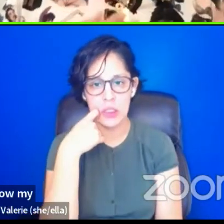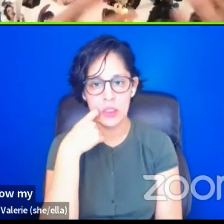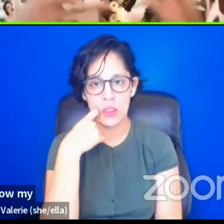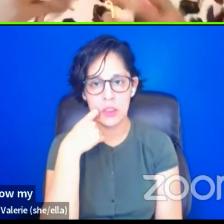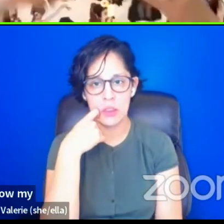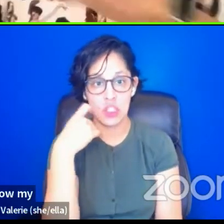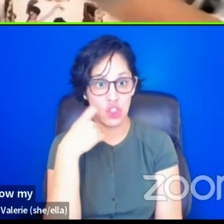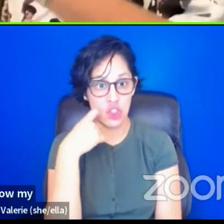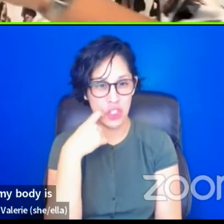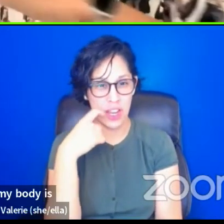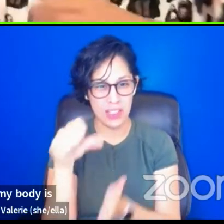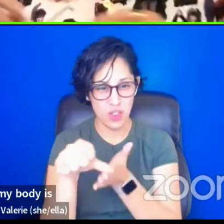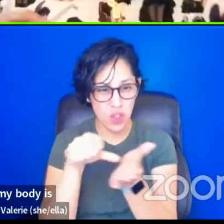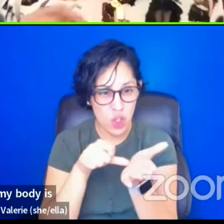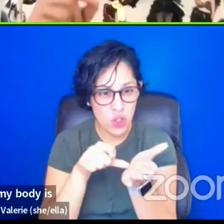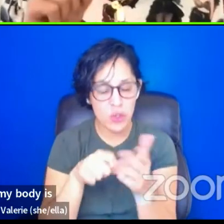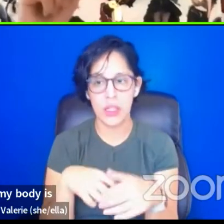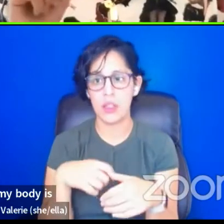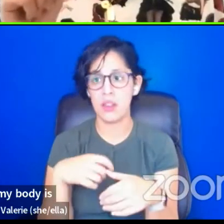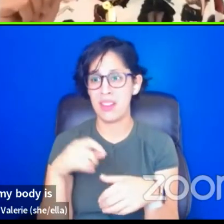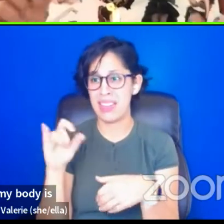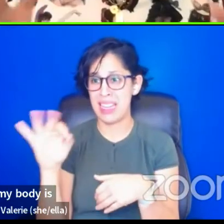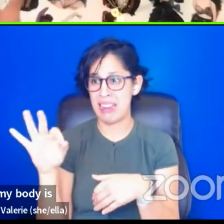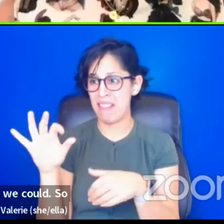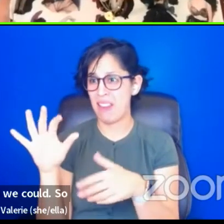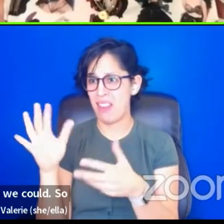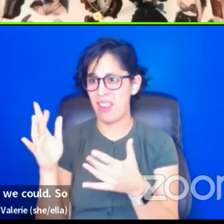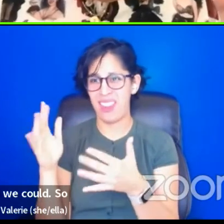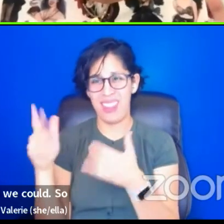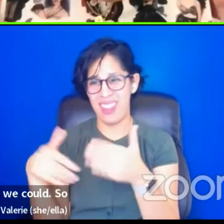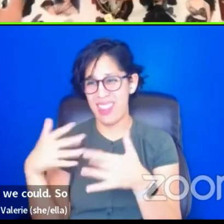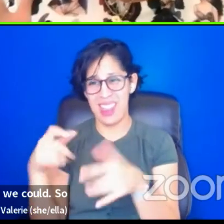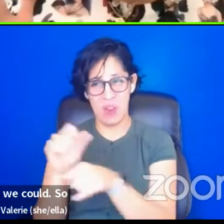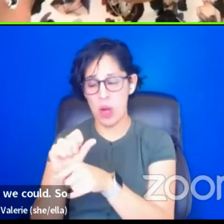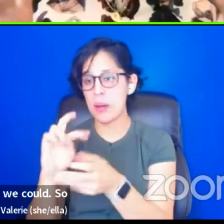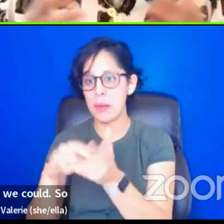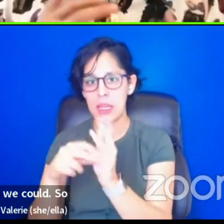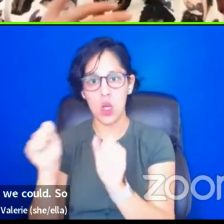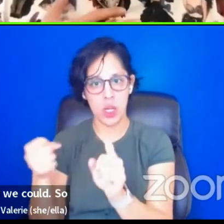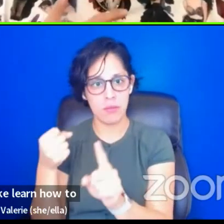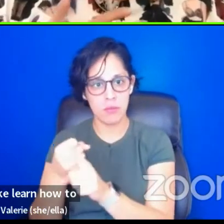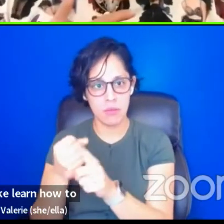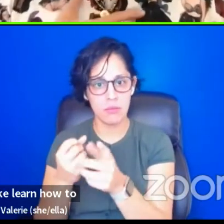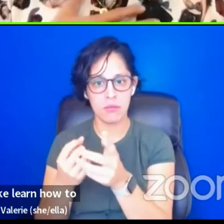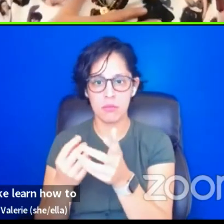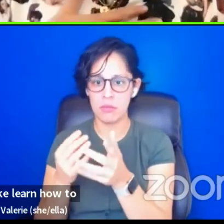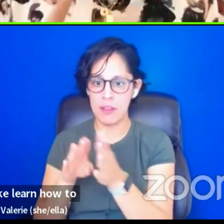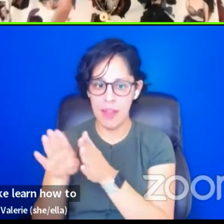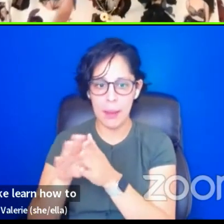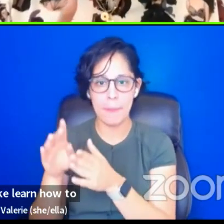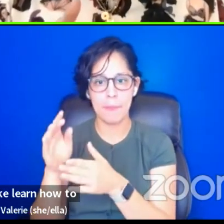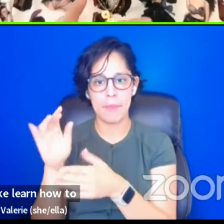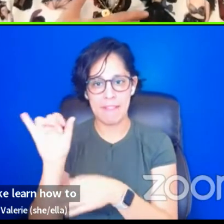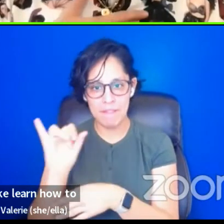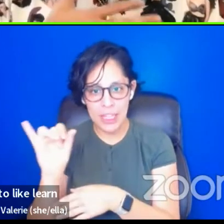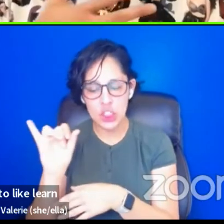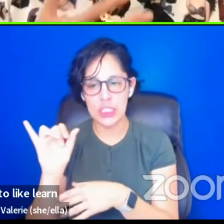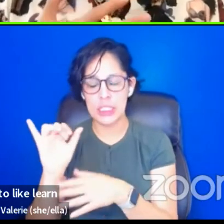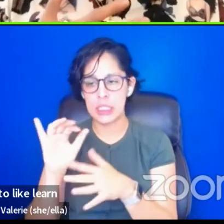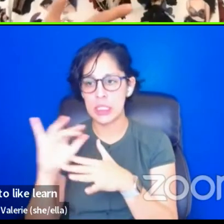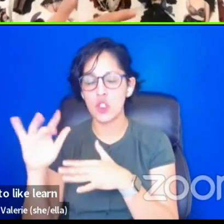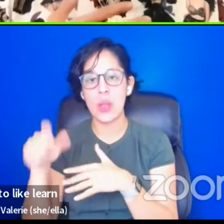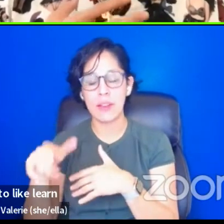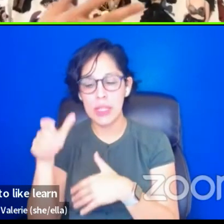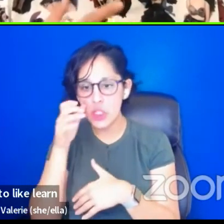can have an infection and then we could. So there's like this thing where you have to like, learn how to listen to your body, how your heart rate is,